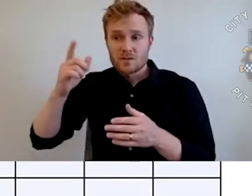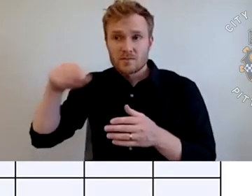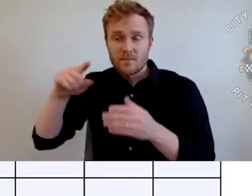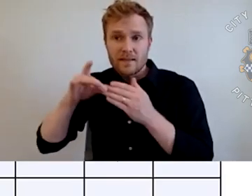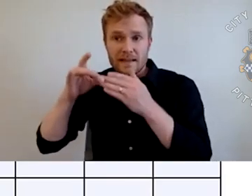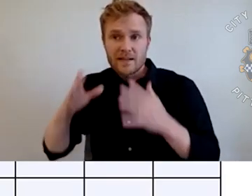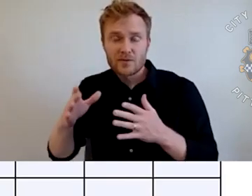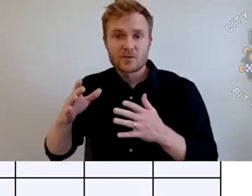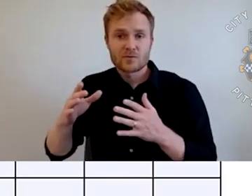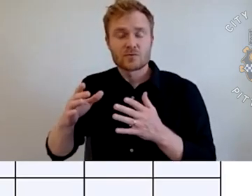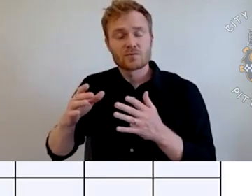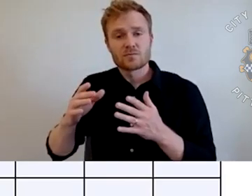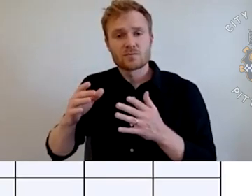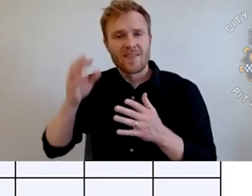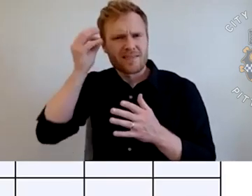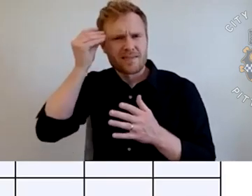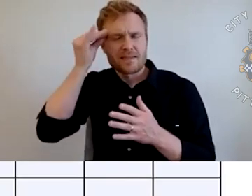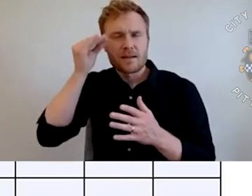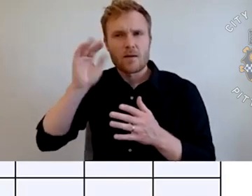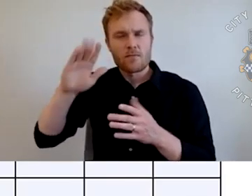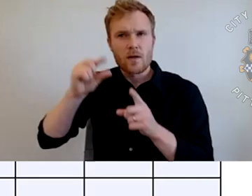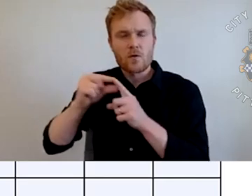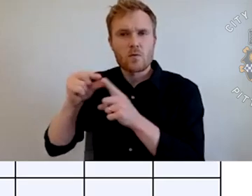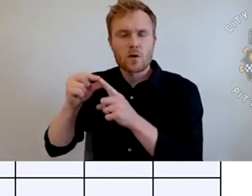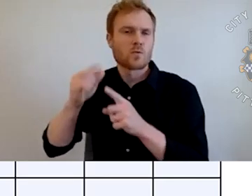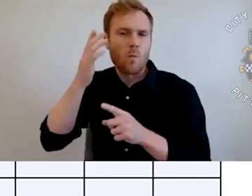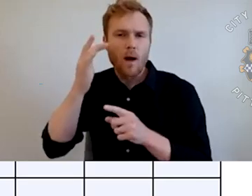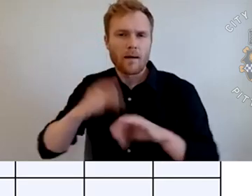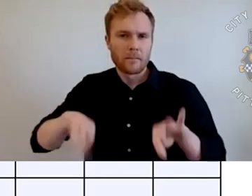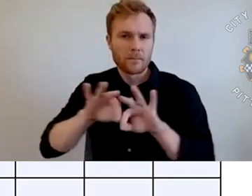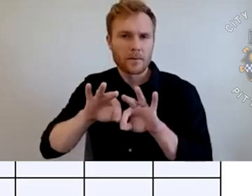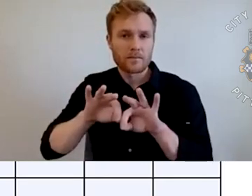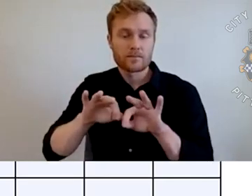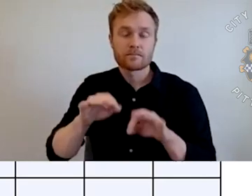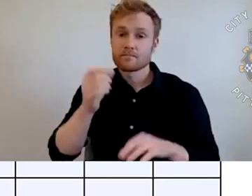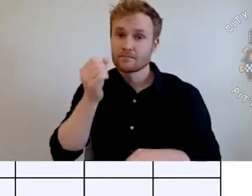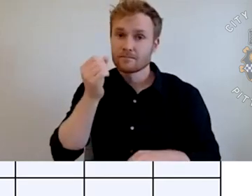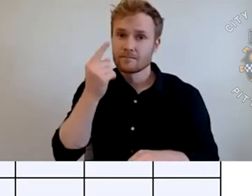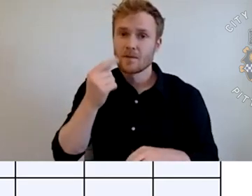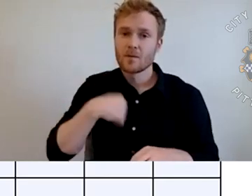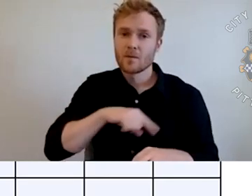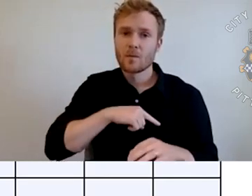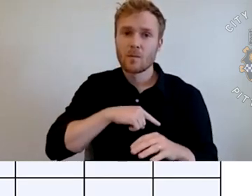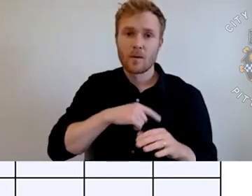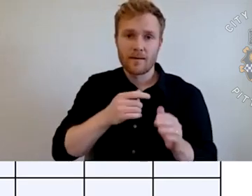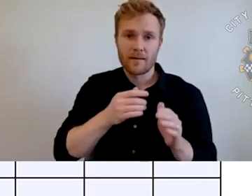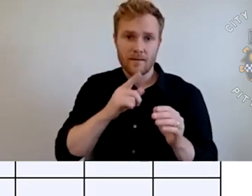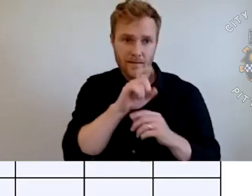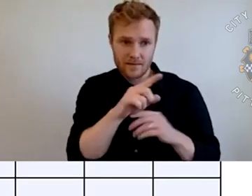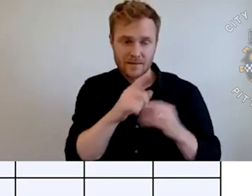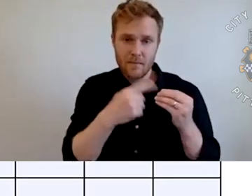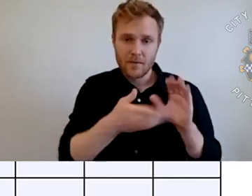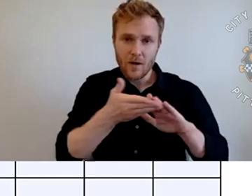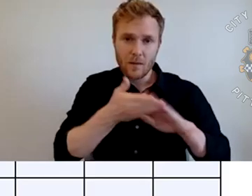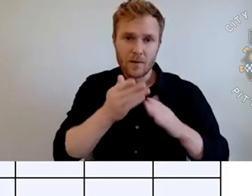project is so important. One of the things I wanted to highlight is that we actually do ask about the operating budget impact. Even though it's not our budget,